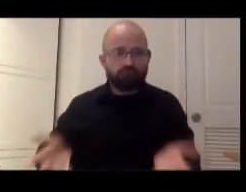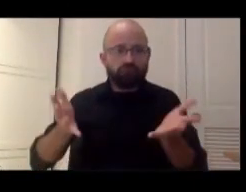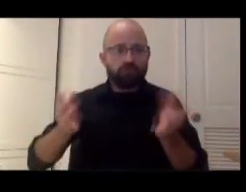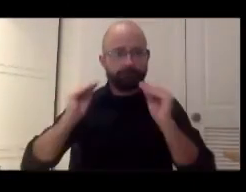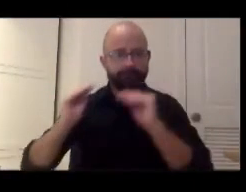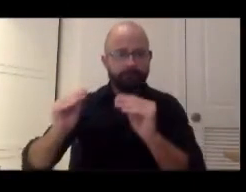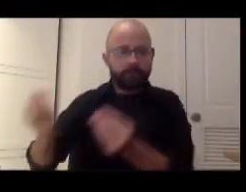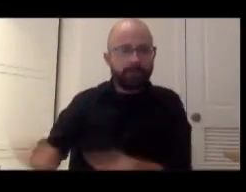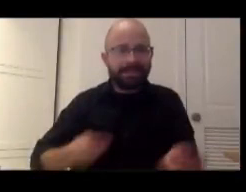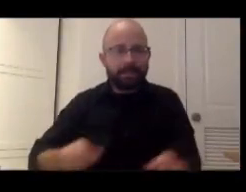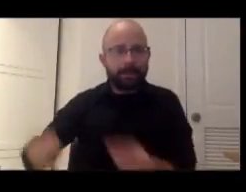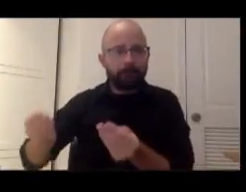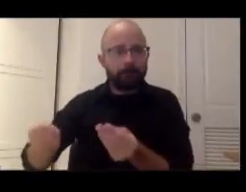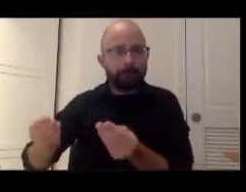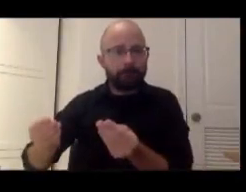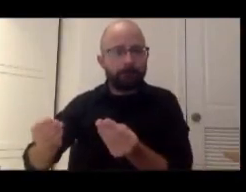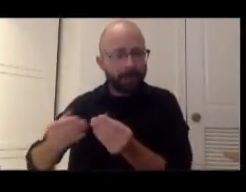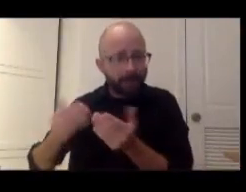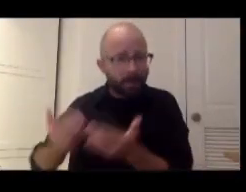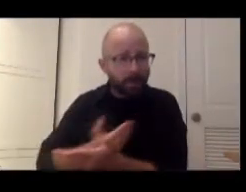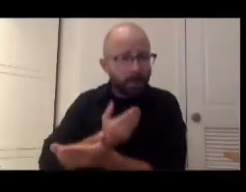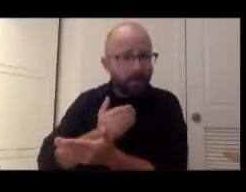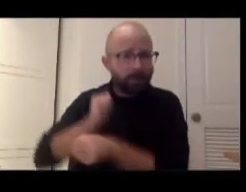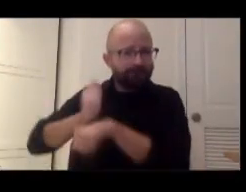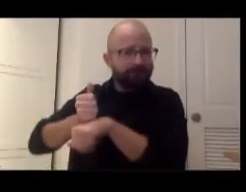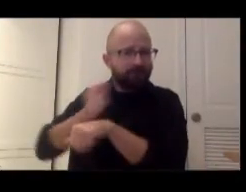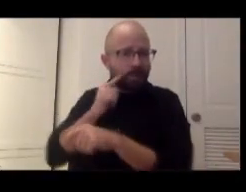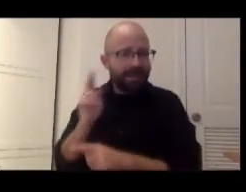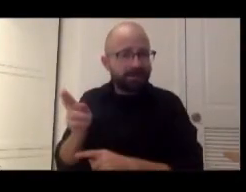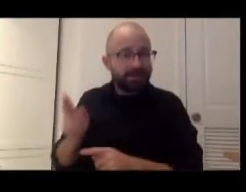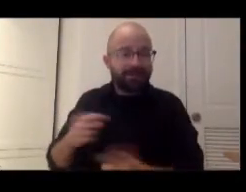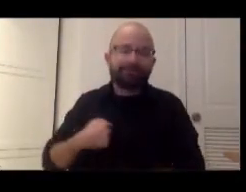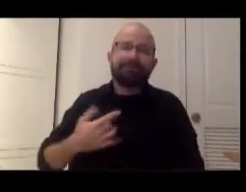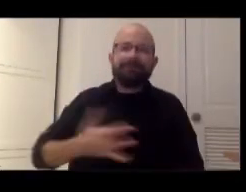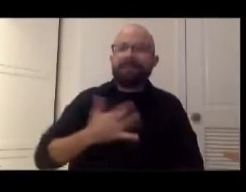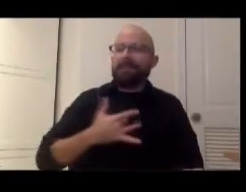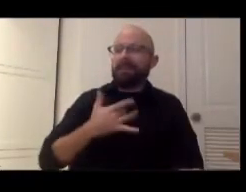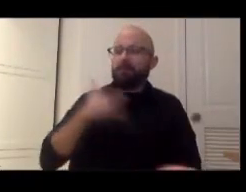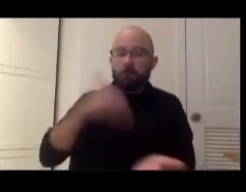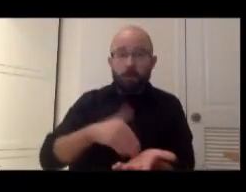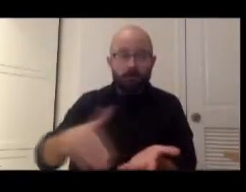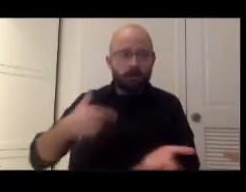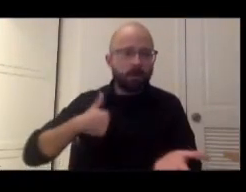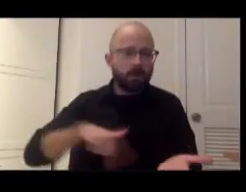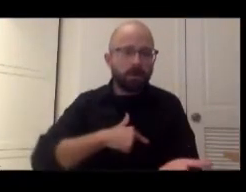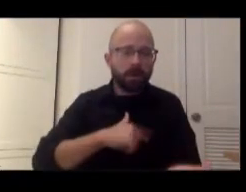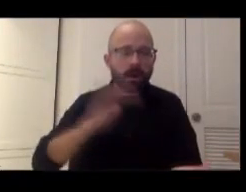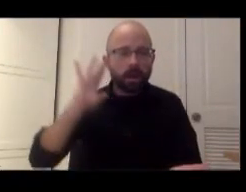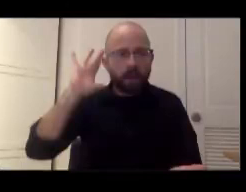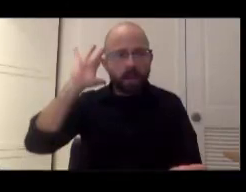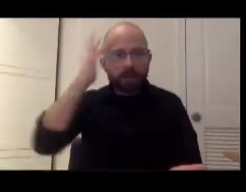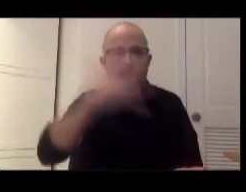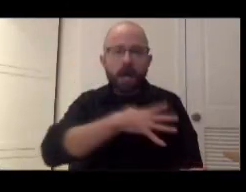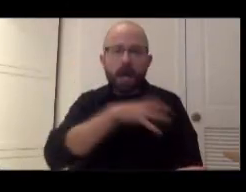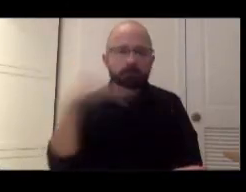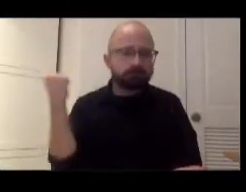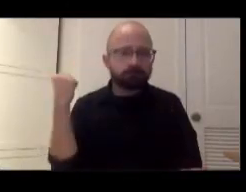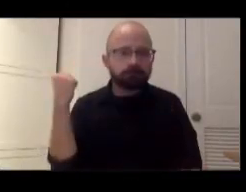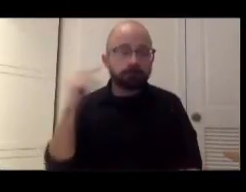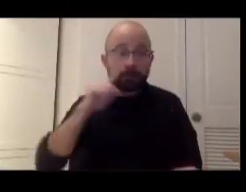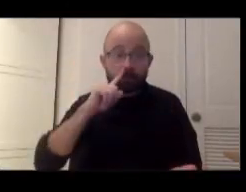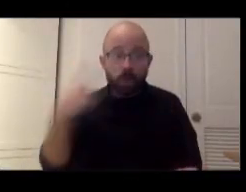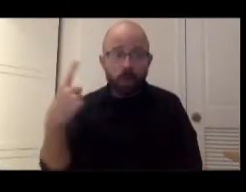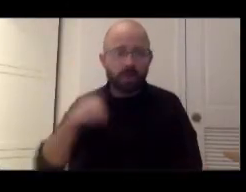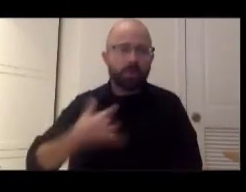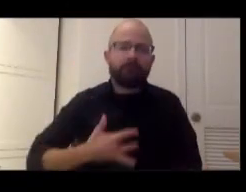history, because I think so often we are, we're tired of it. We're bored of the subject. We claim that we don't